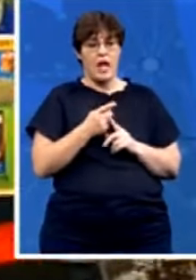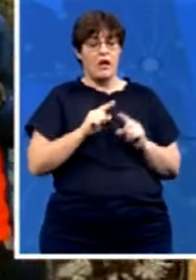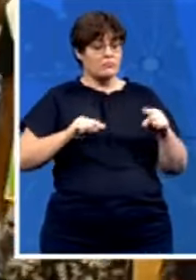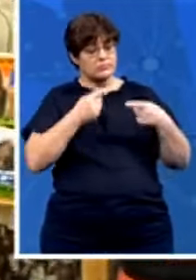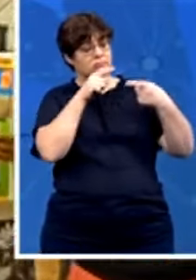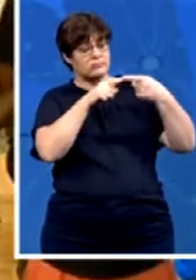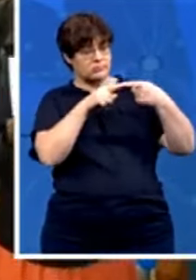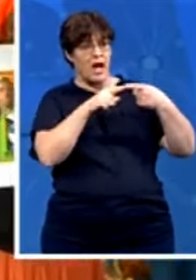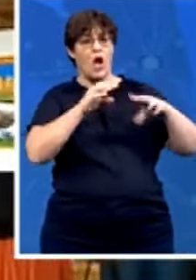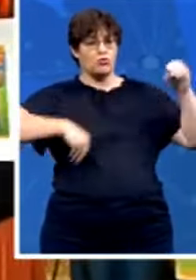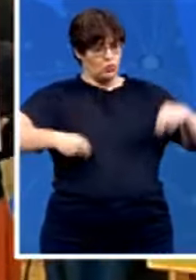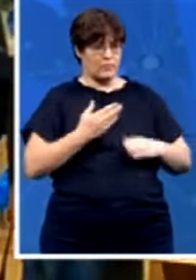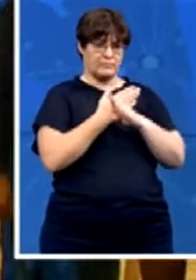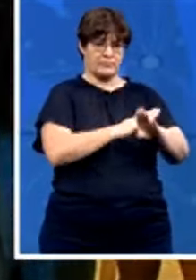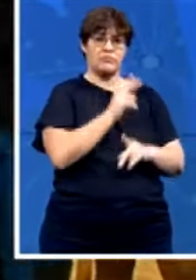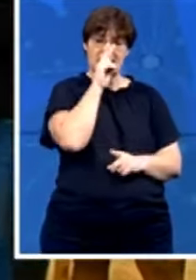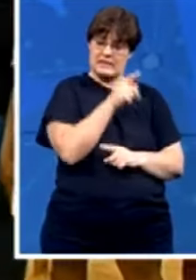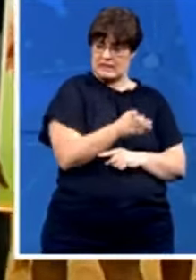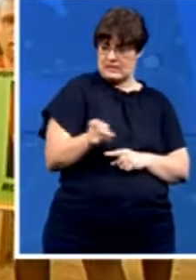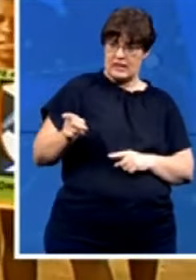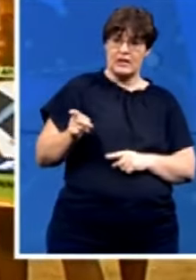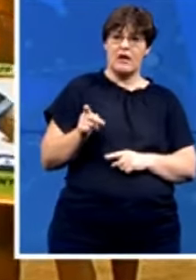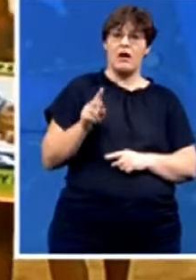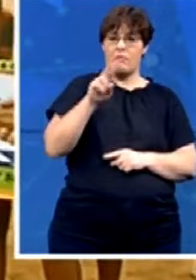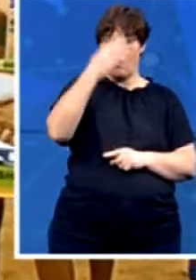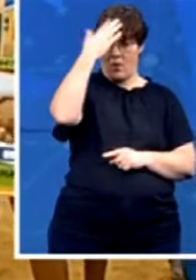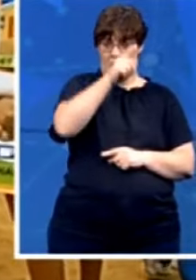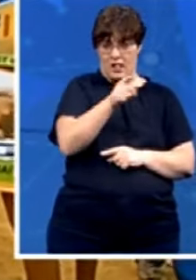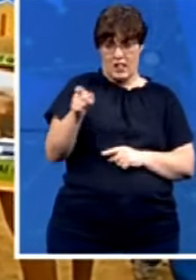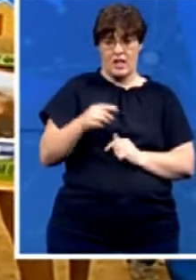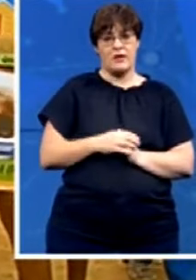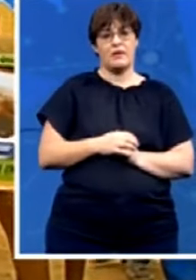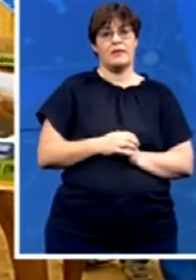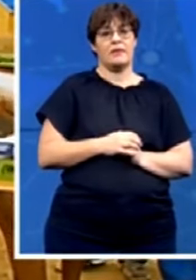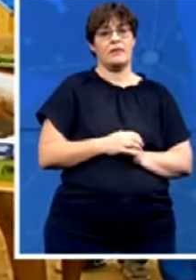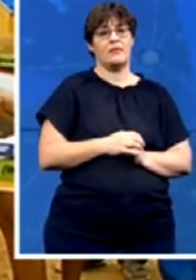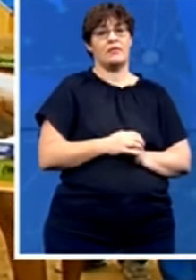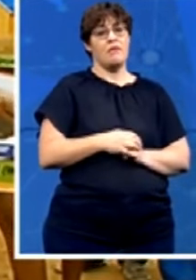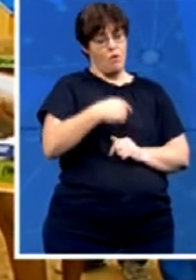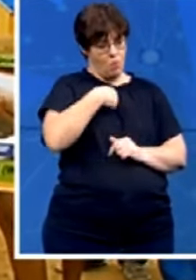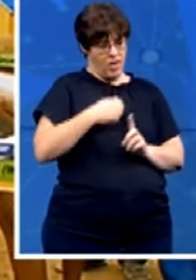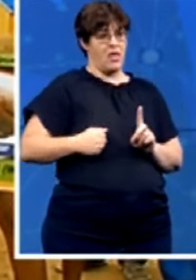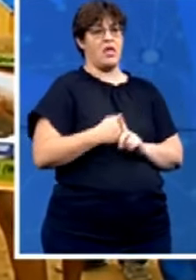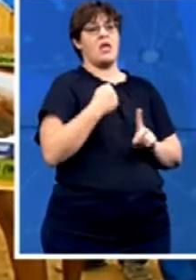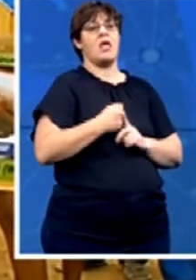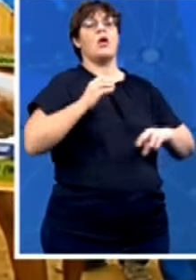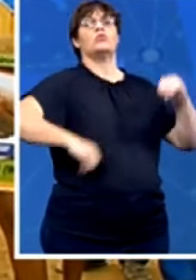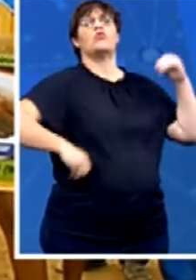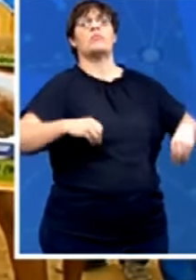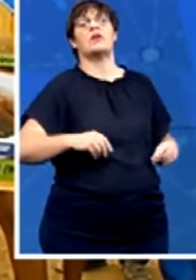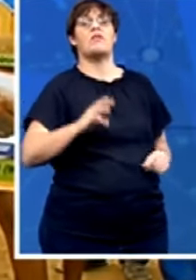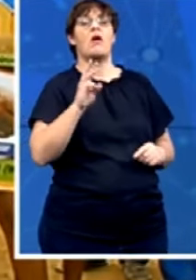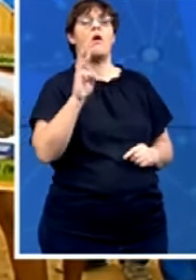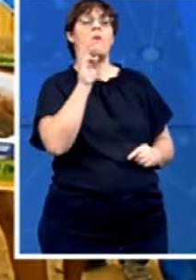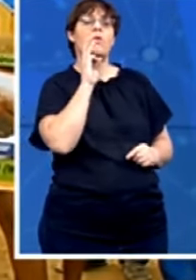see and the listeners must little bit know we are the one who fought against the corruption for the water at Palabura Mupani district